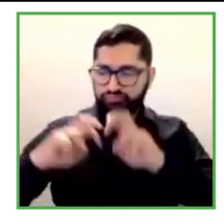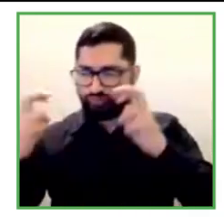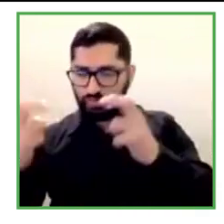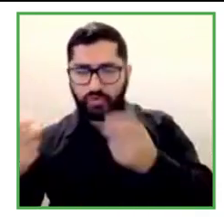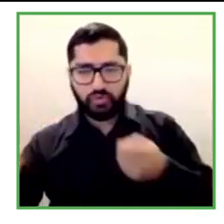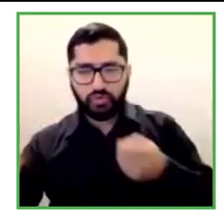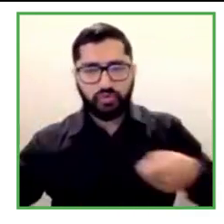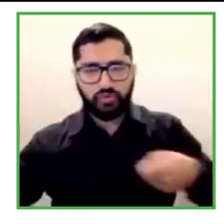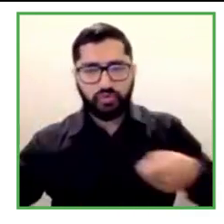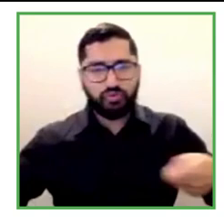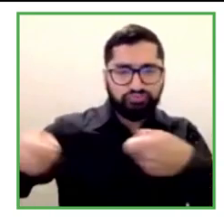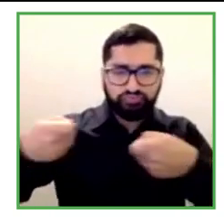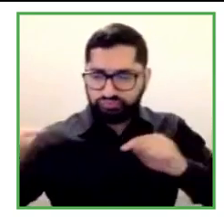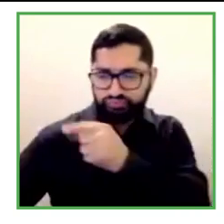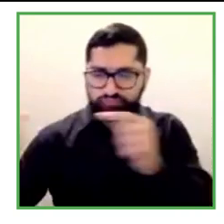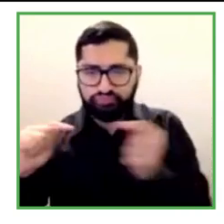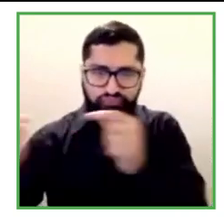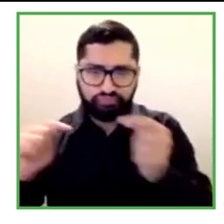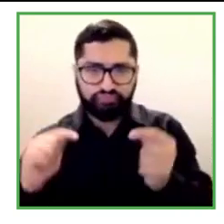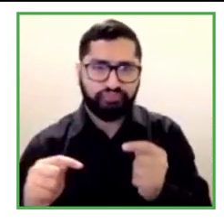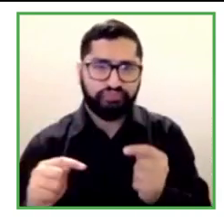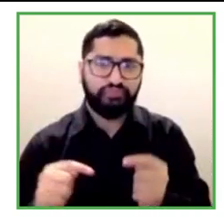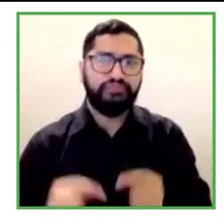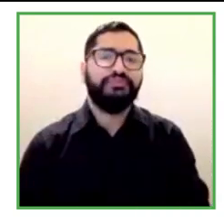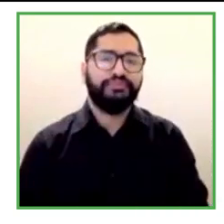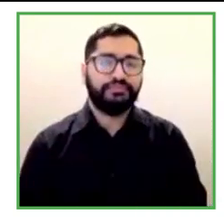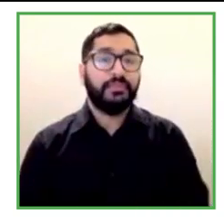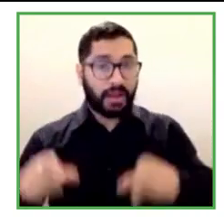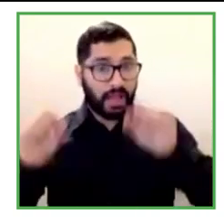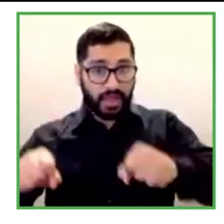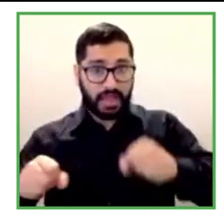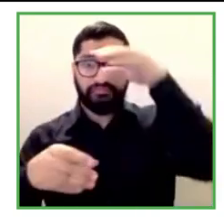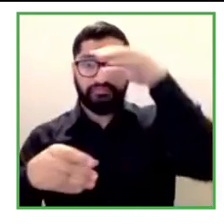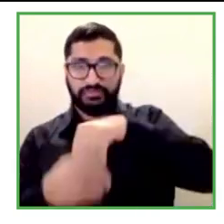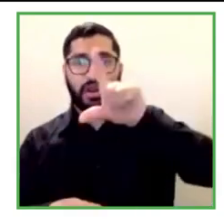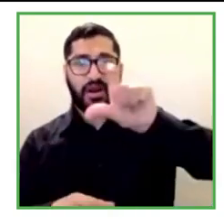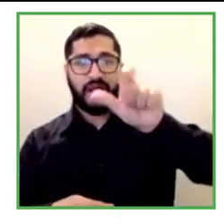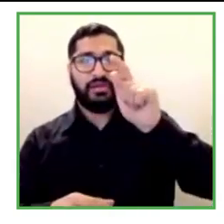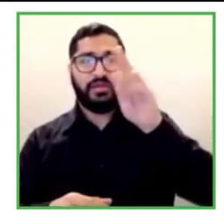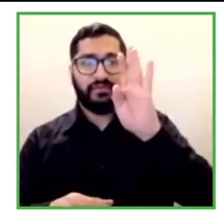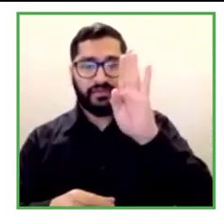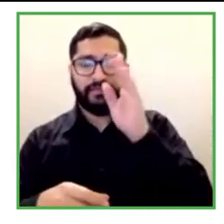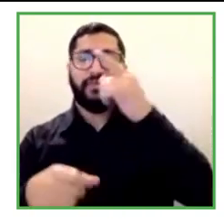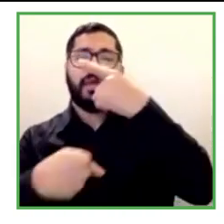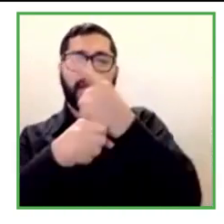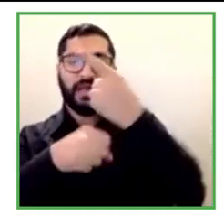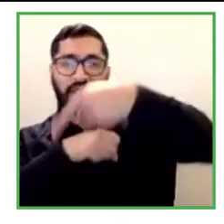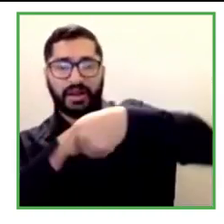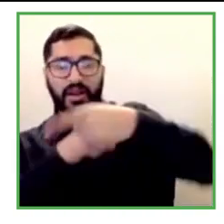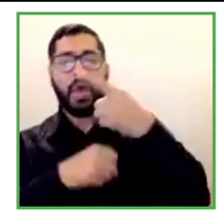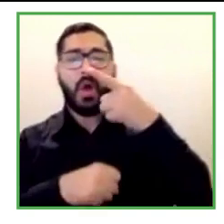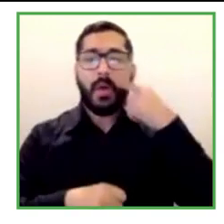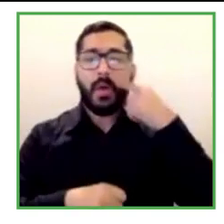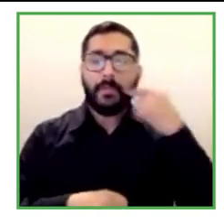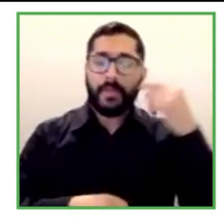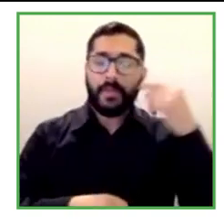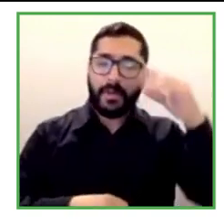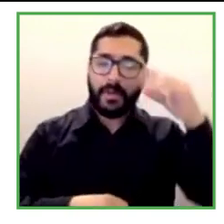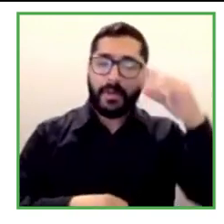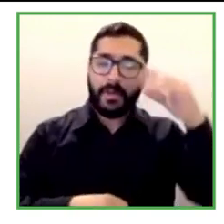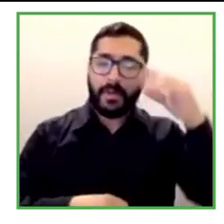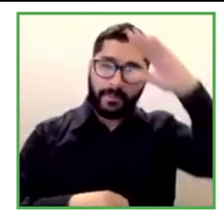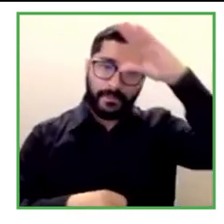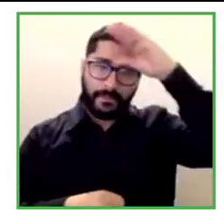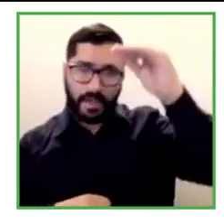all of that accounted into an improvement of our gender equity rate going from 18